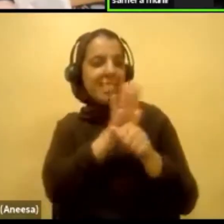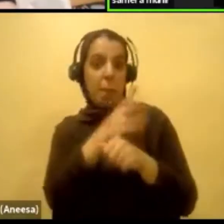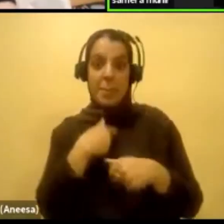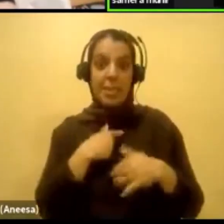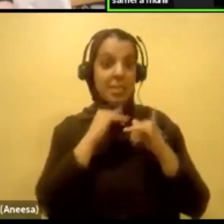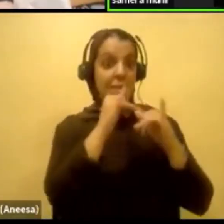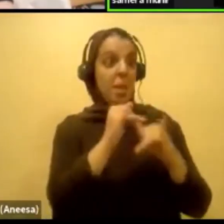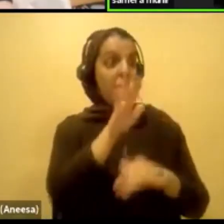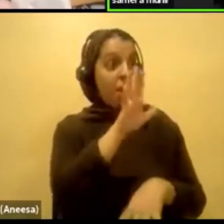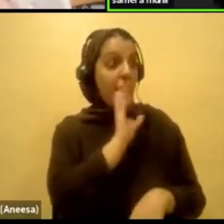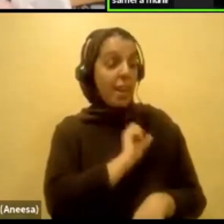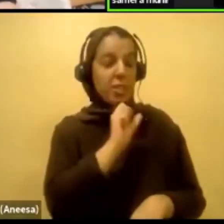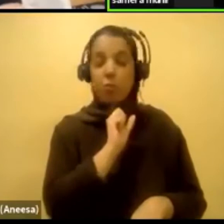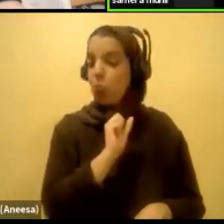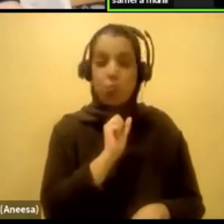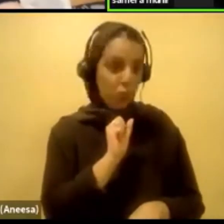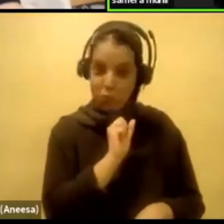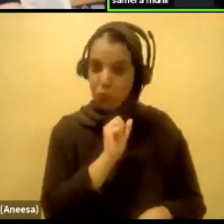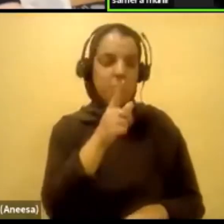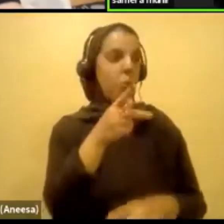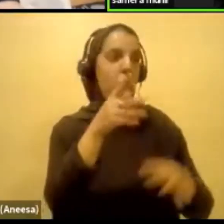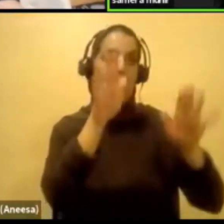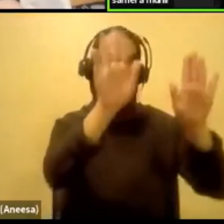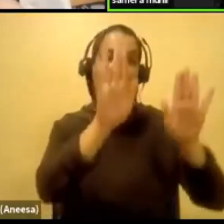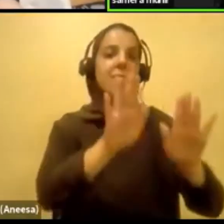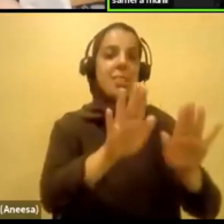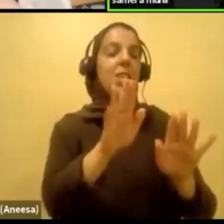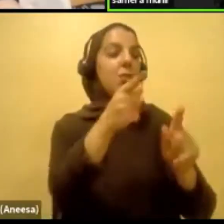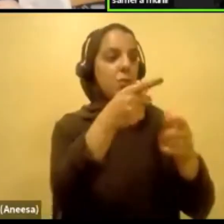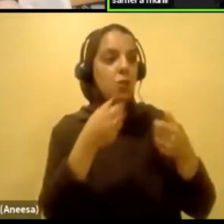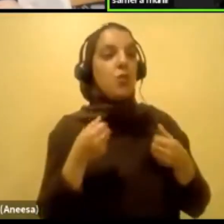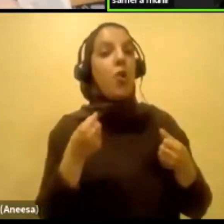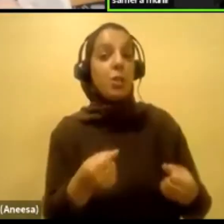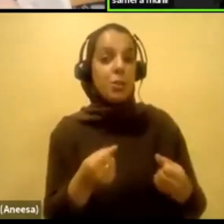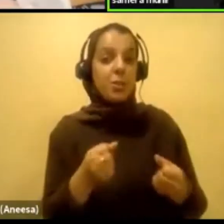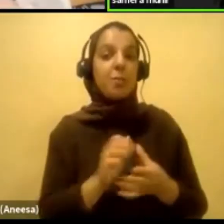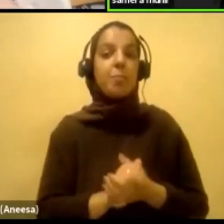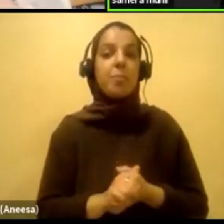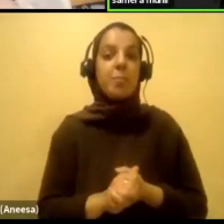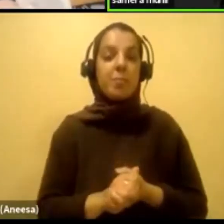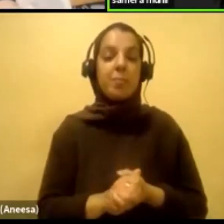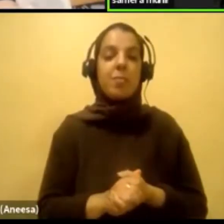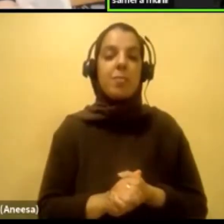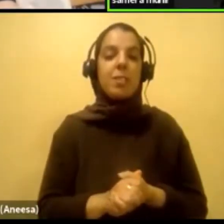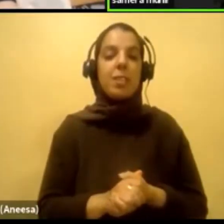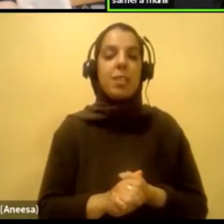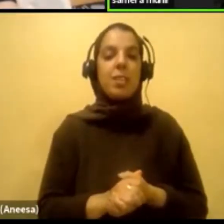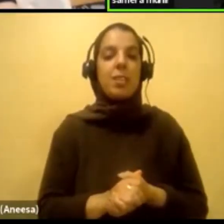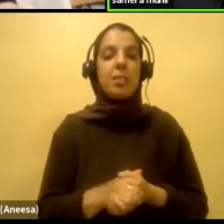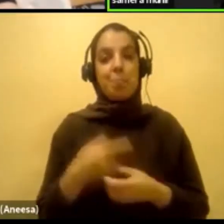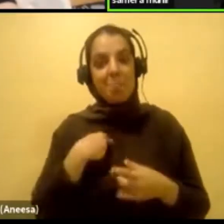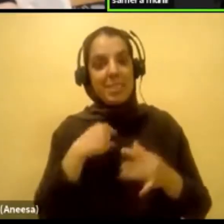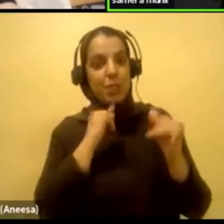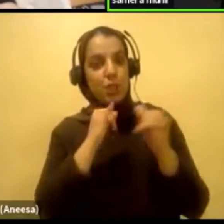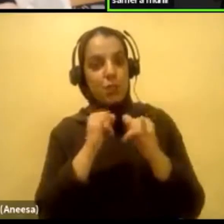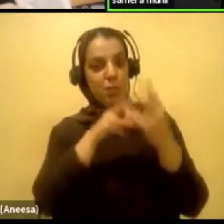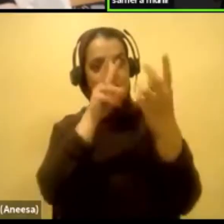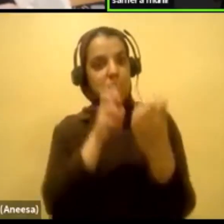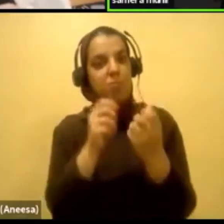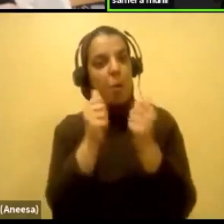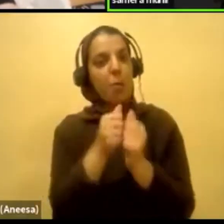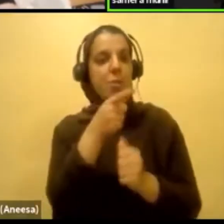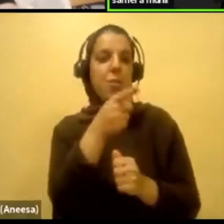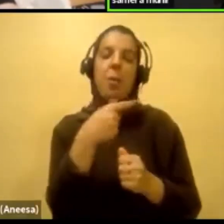super strong for that. I think you're amazing. And I think that, you know, for me to even have this interview with you is